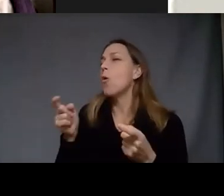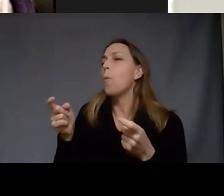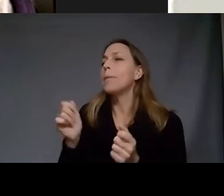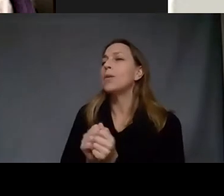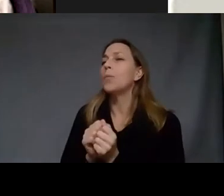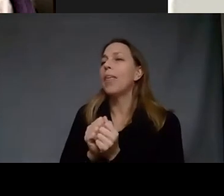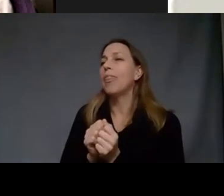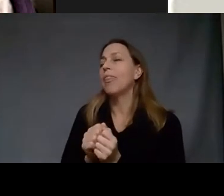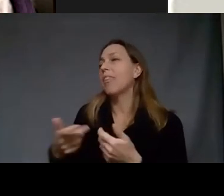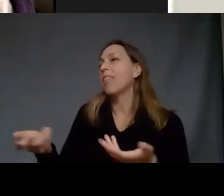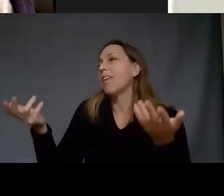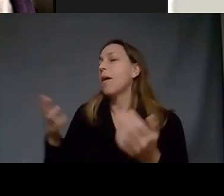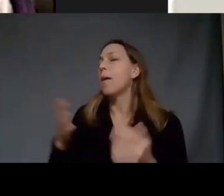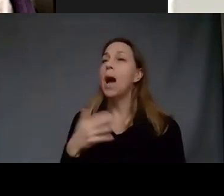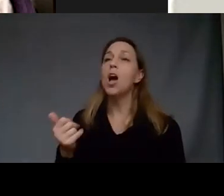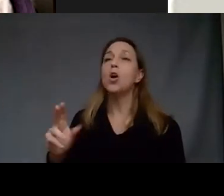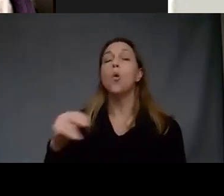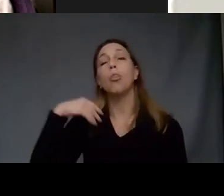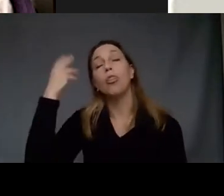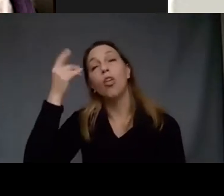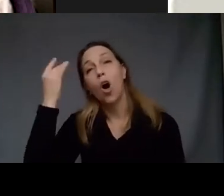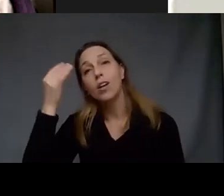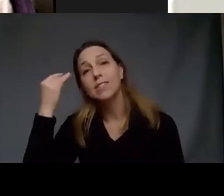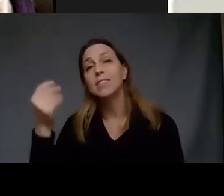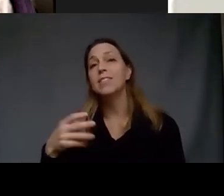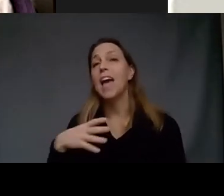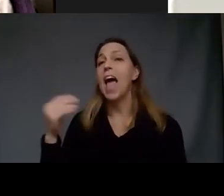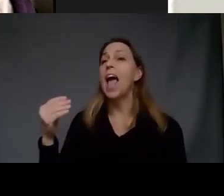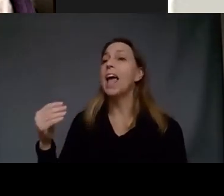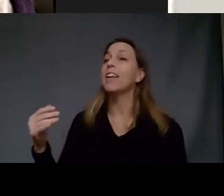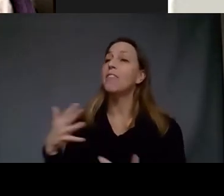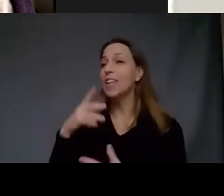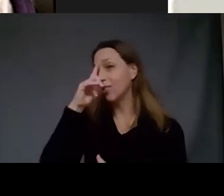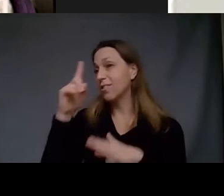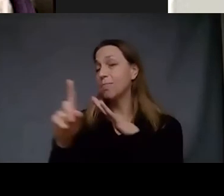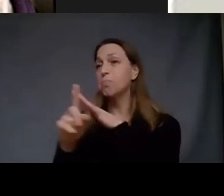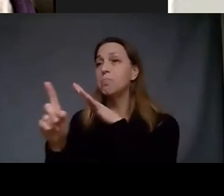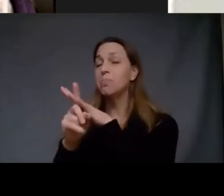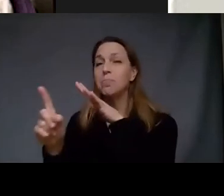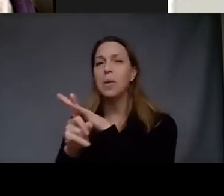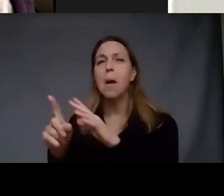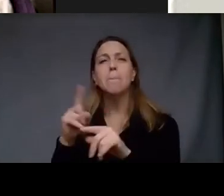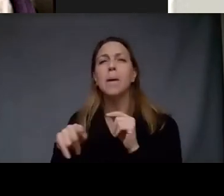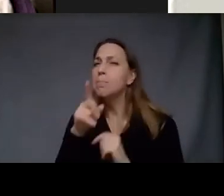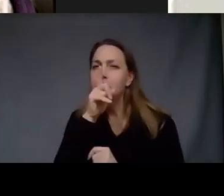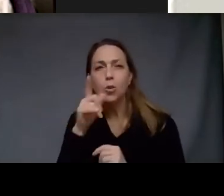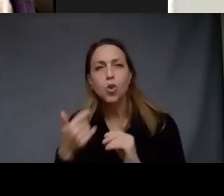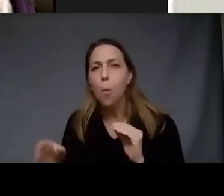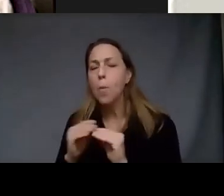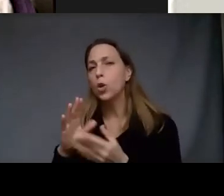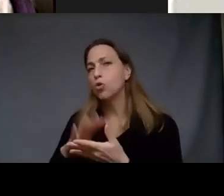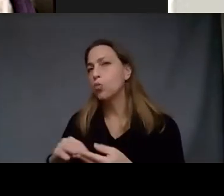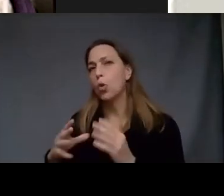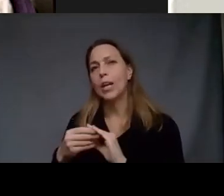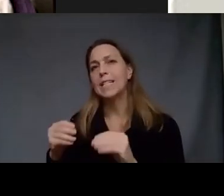my own thoughts and the fears that come up in my head they're not stories anymore about my